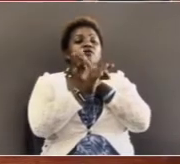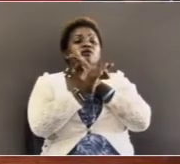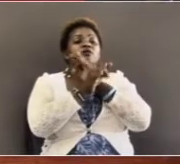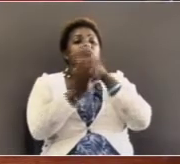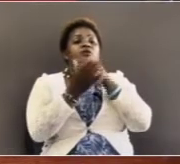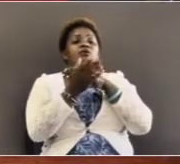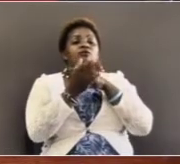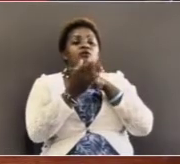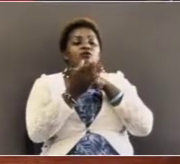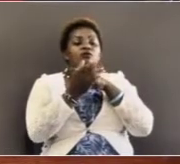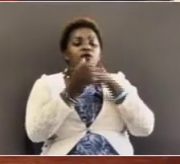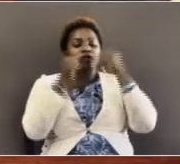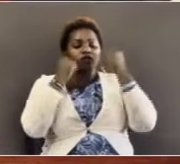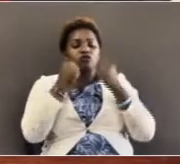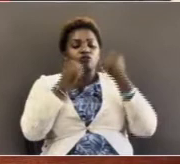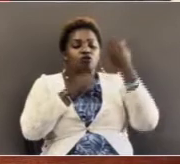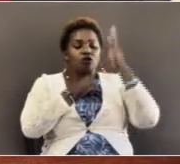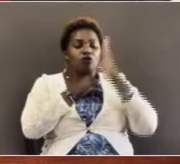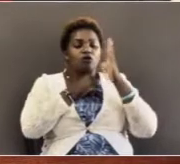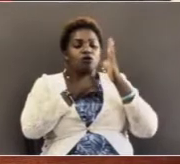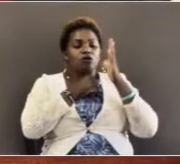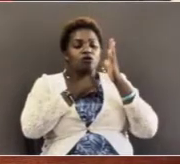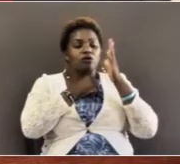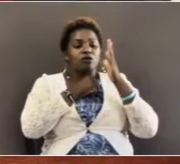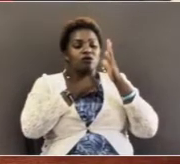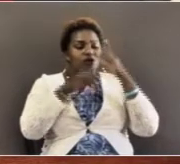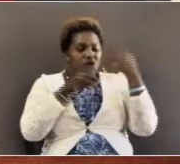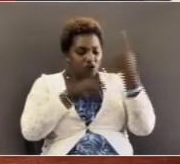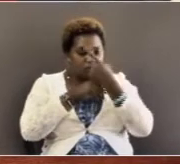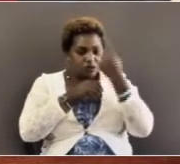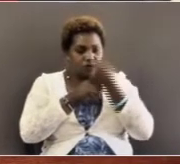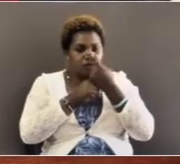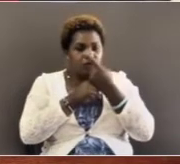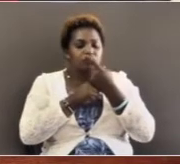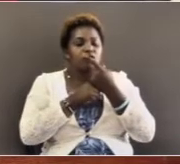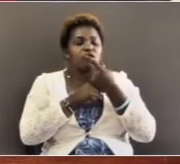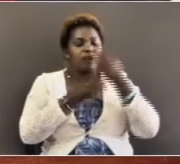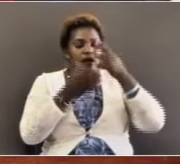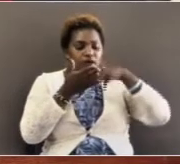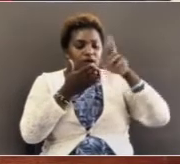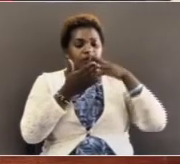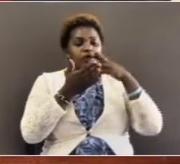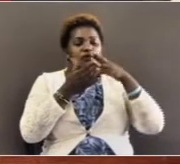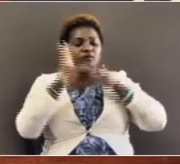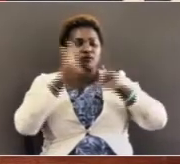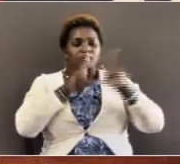placed your confidence in God on your life's journey